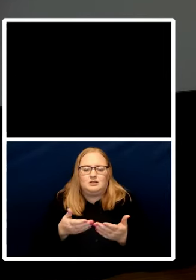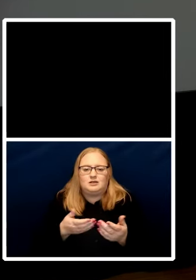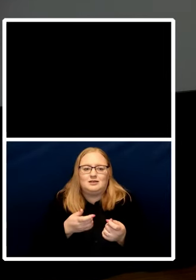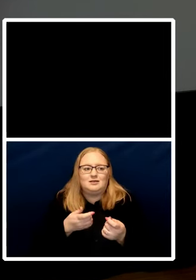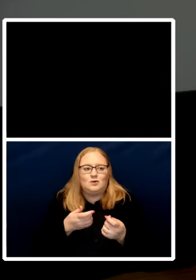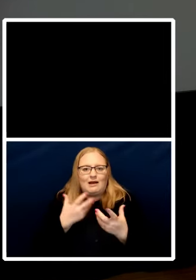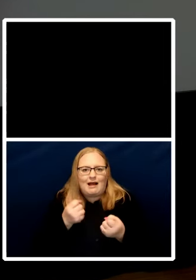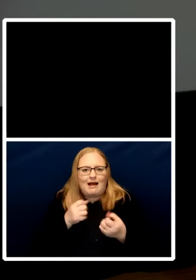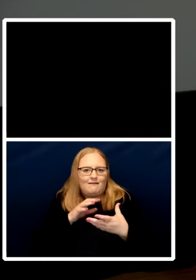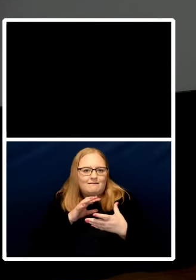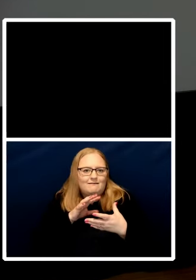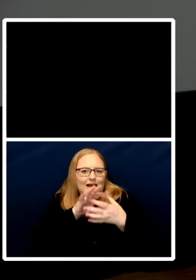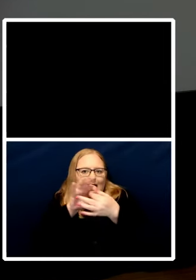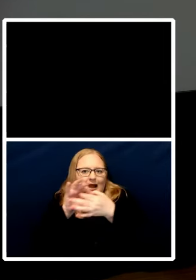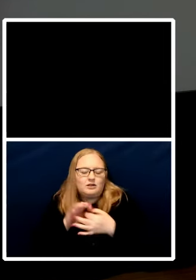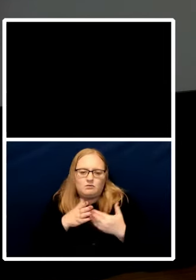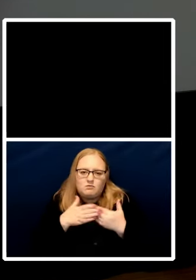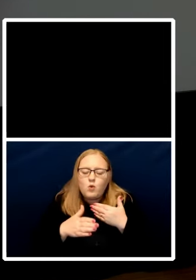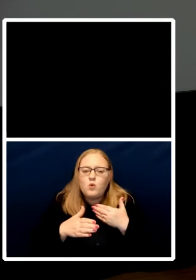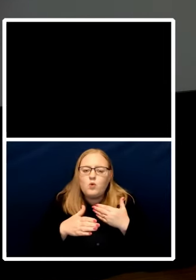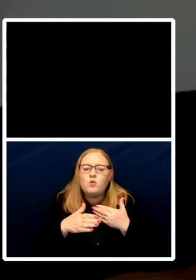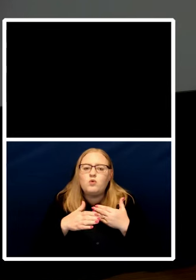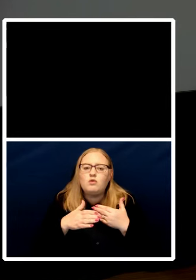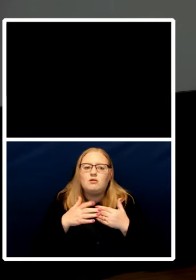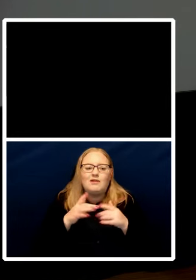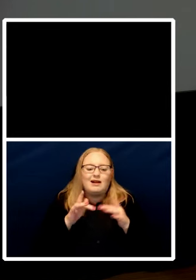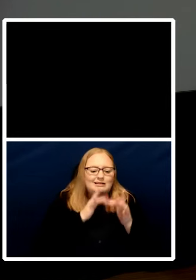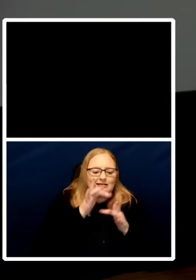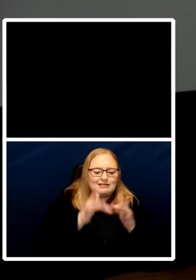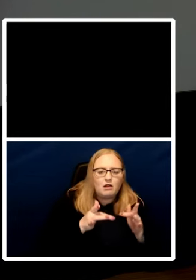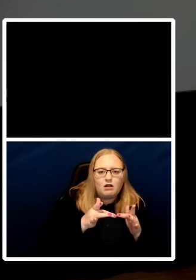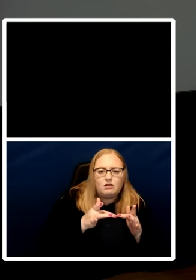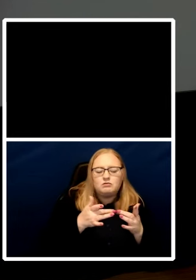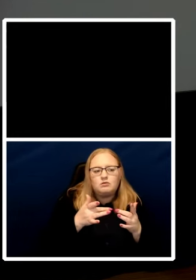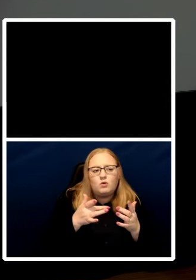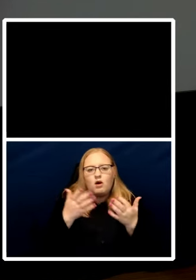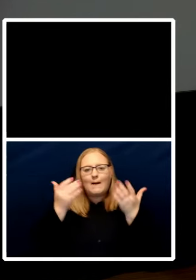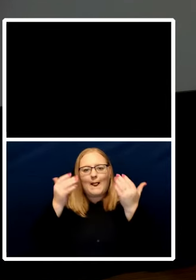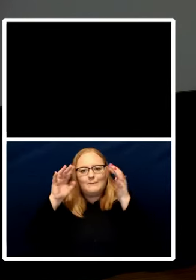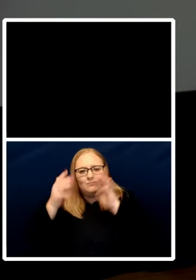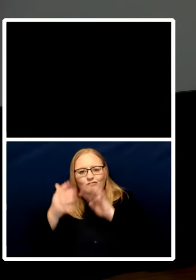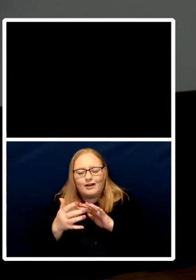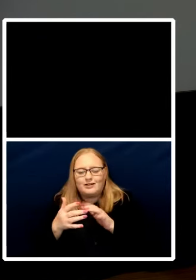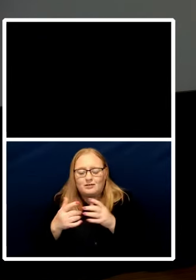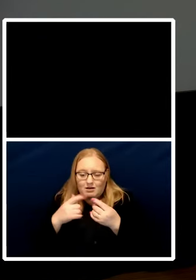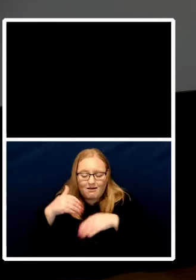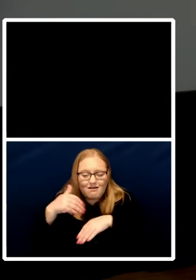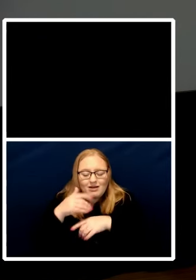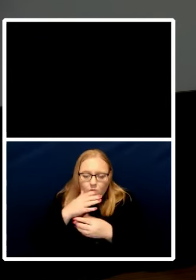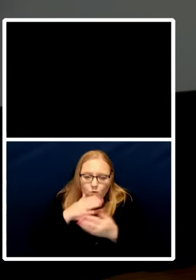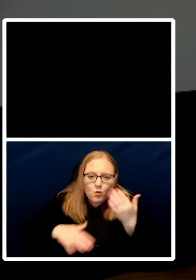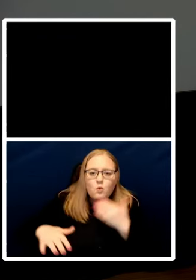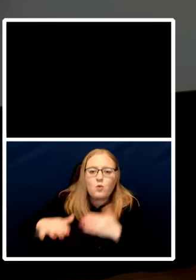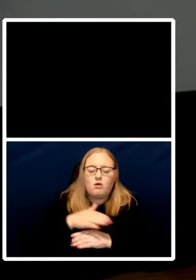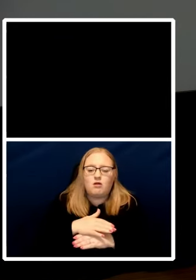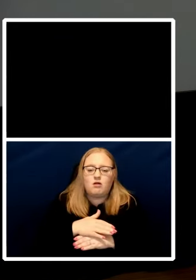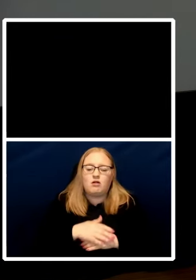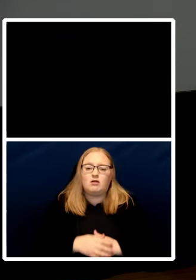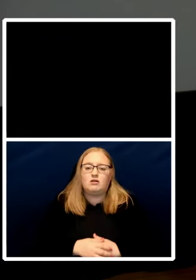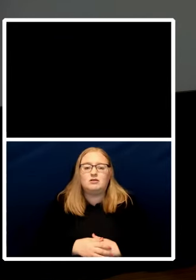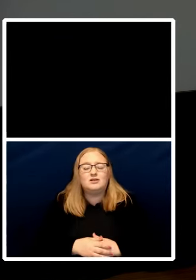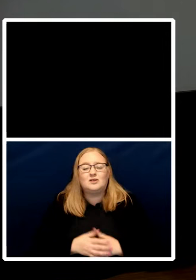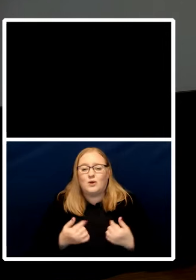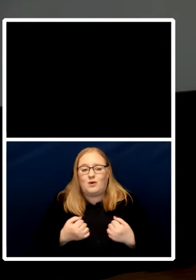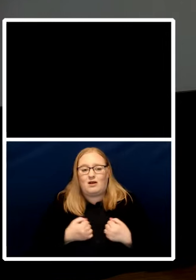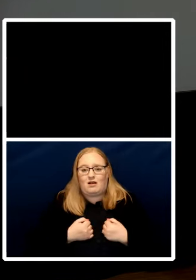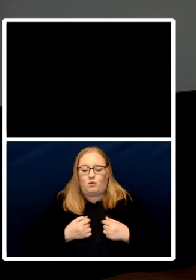or whether of climate change you know don't tell me that you know that our differences are uh are more